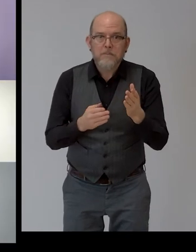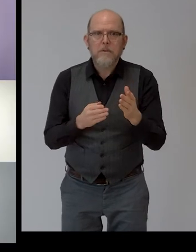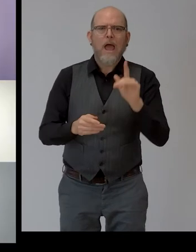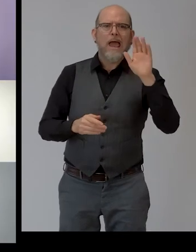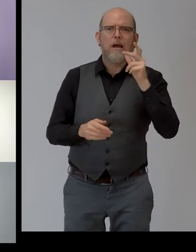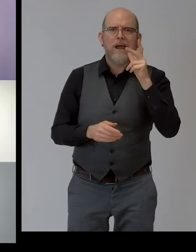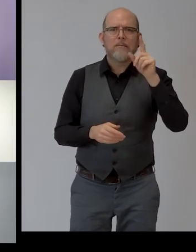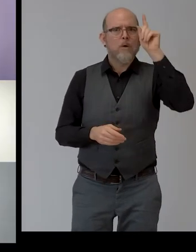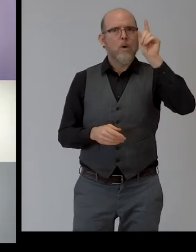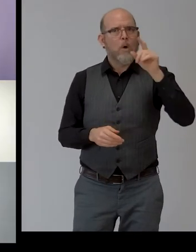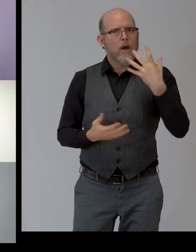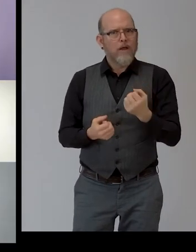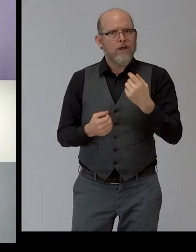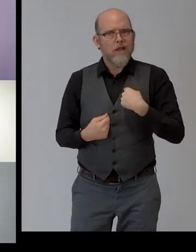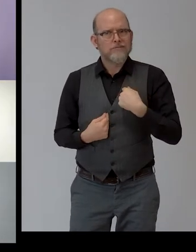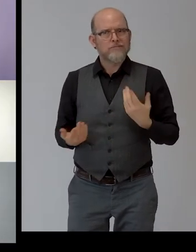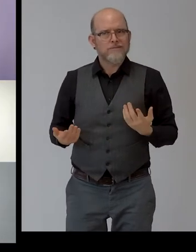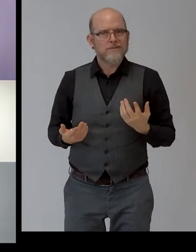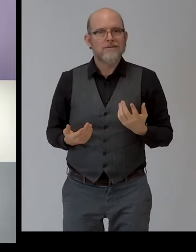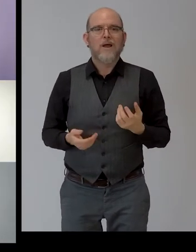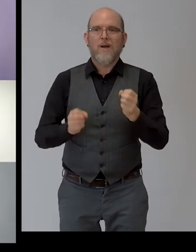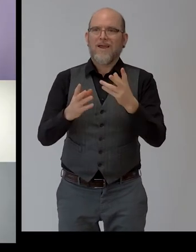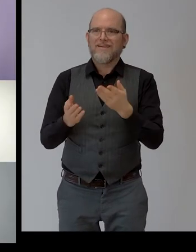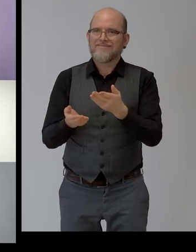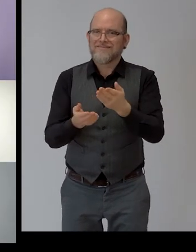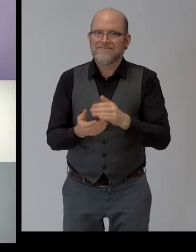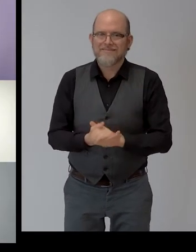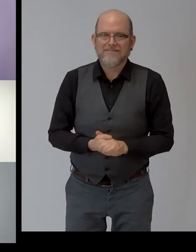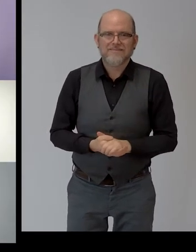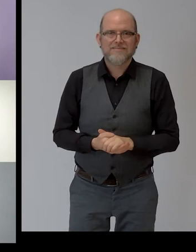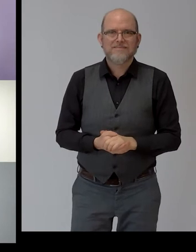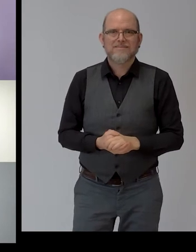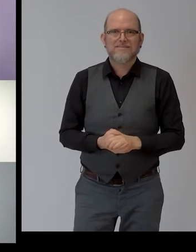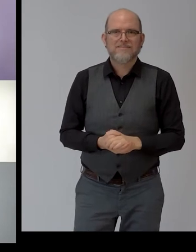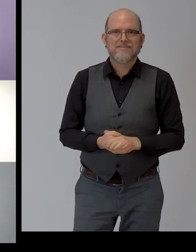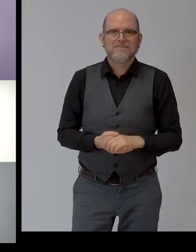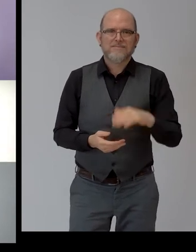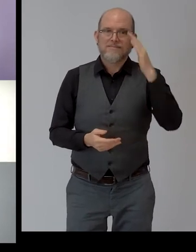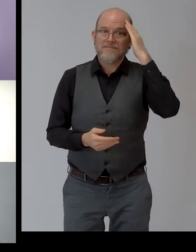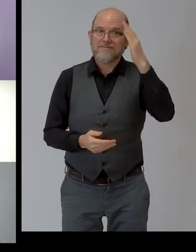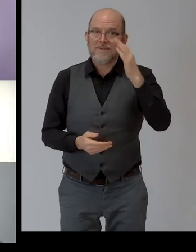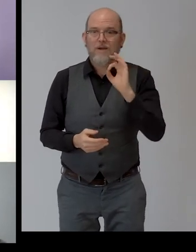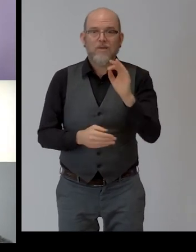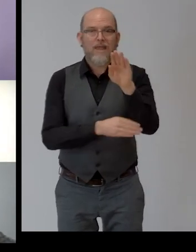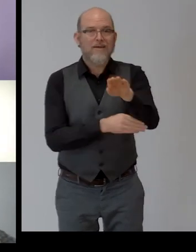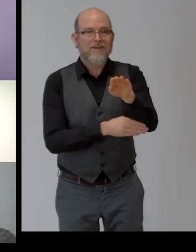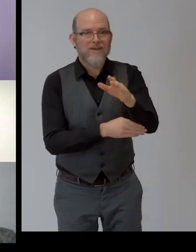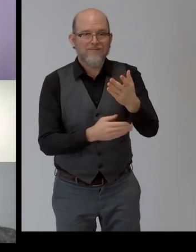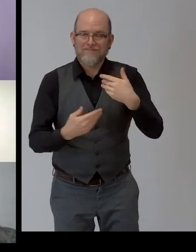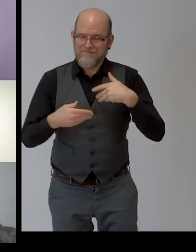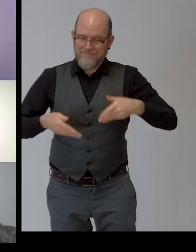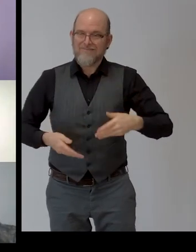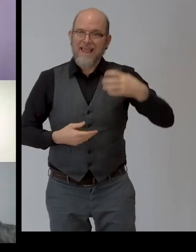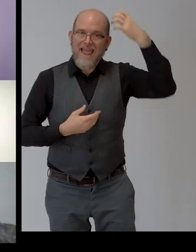Yes, we are here. Okay. Go ahead, please, Sami. Okay. Yes. Good afternoon and greetings from Helsinki, Finland. I'm Sami